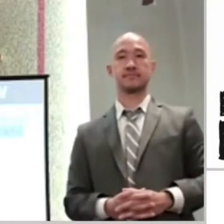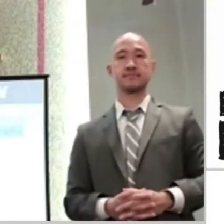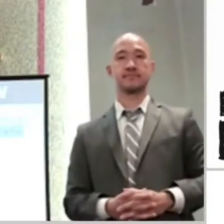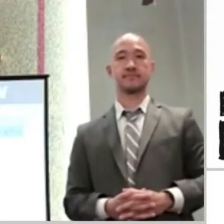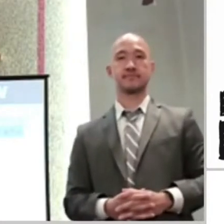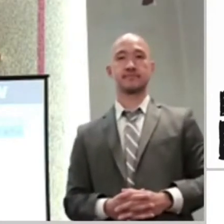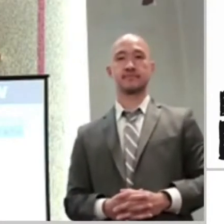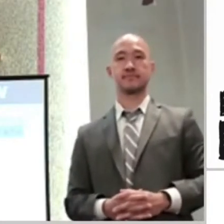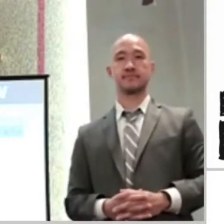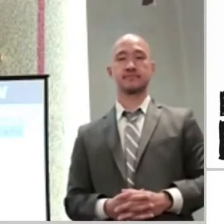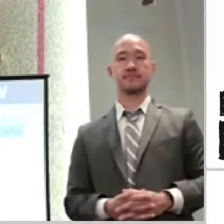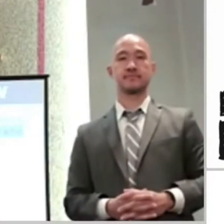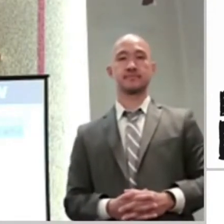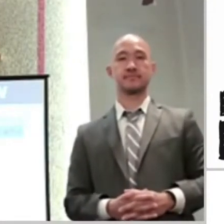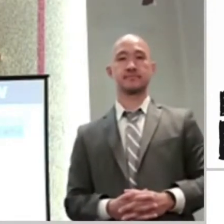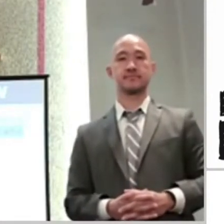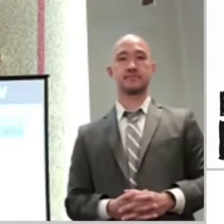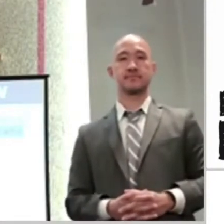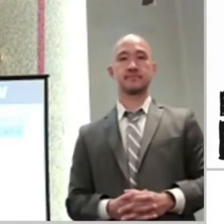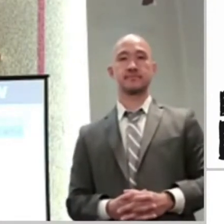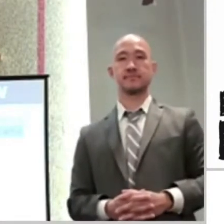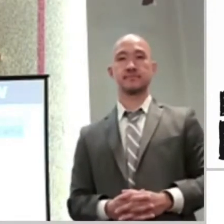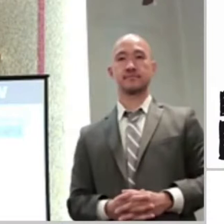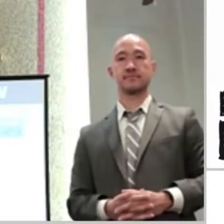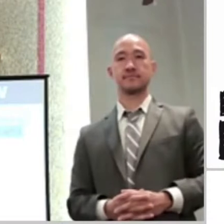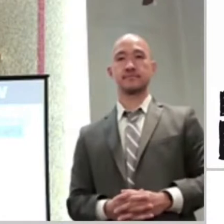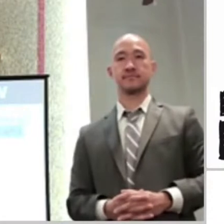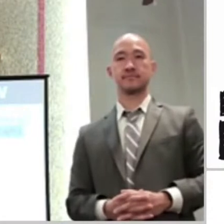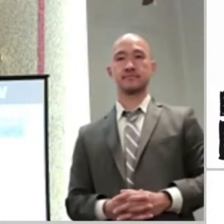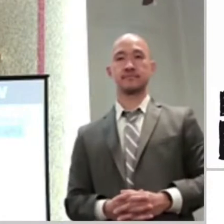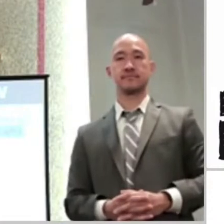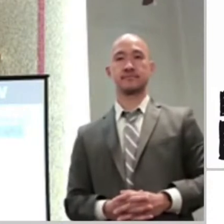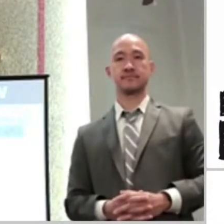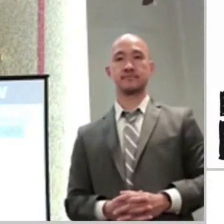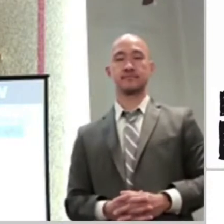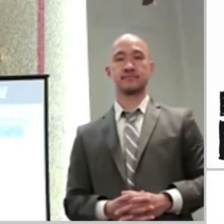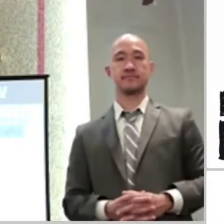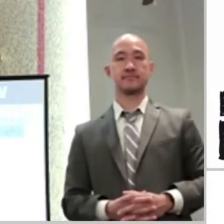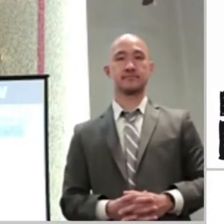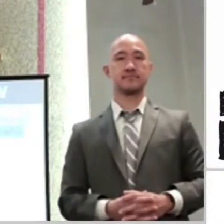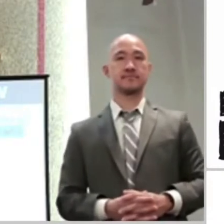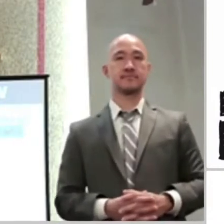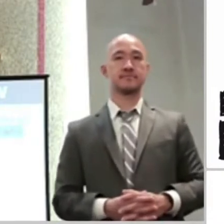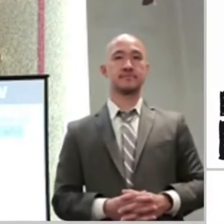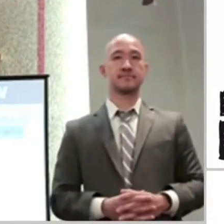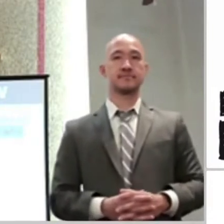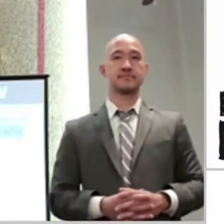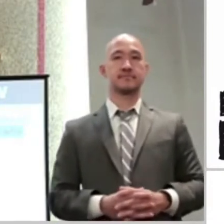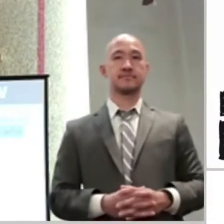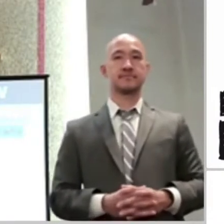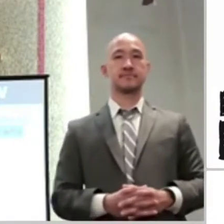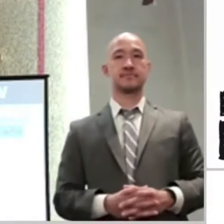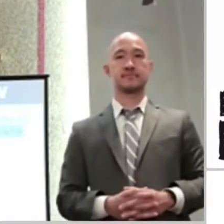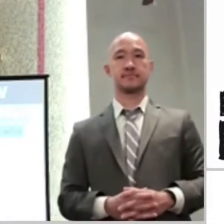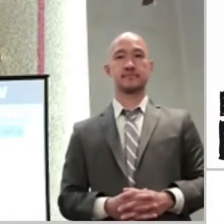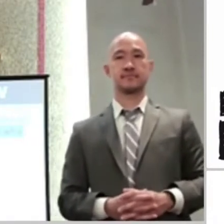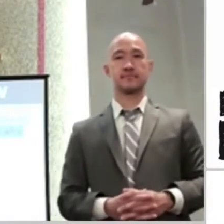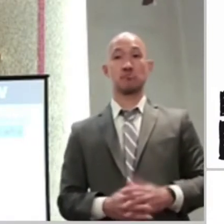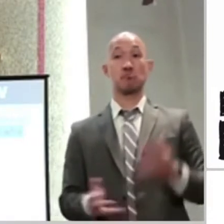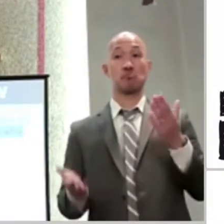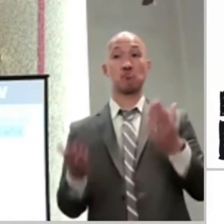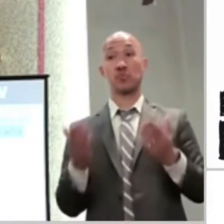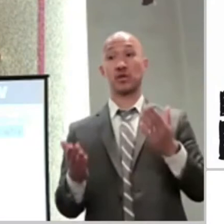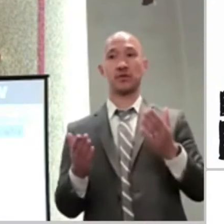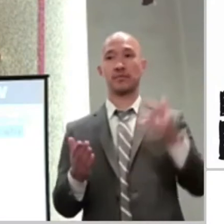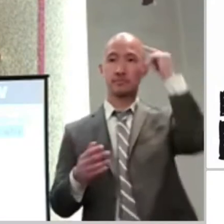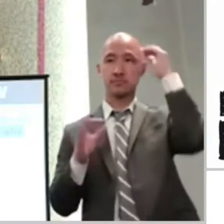affect the ministry that God wants you to do here. Troubled enough to sometimes even move somewhere